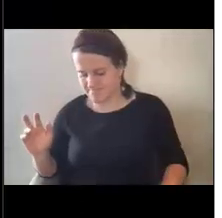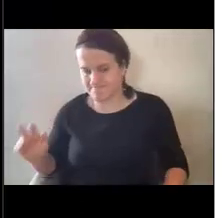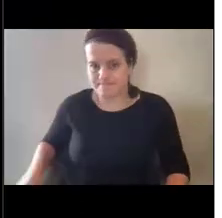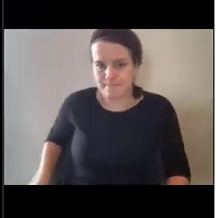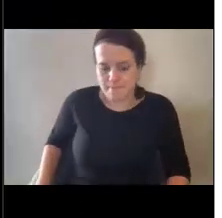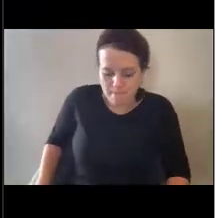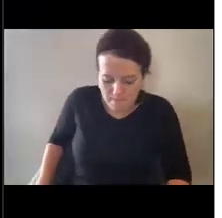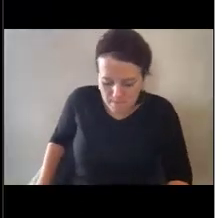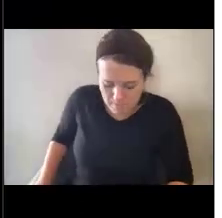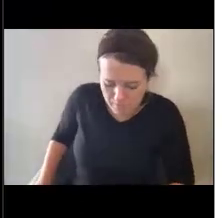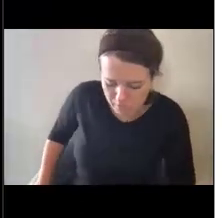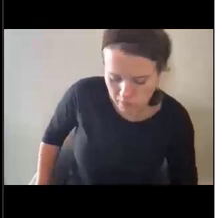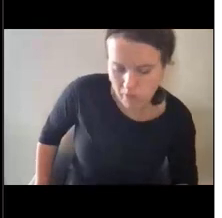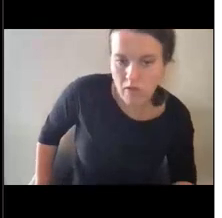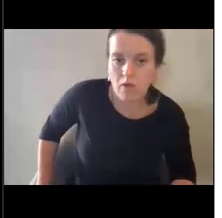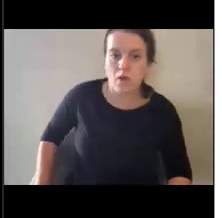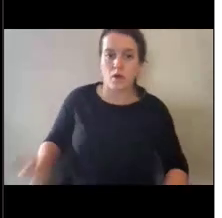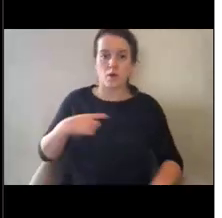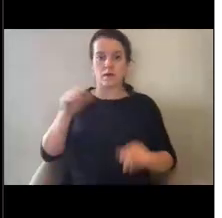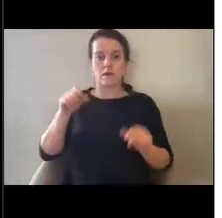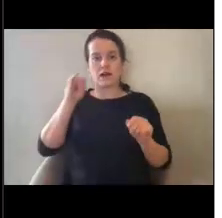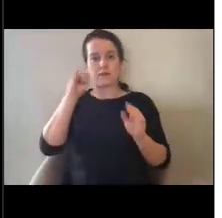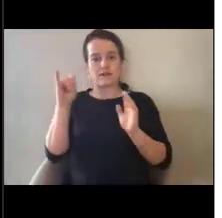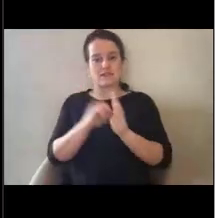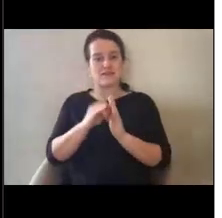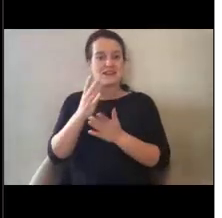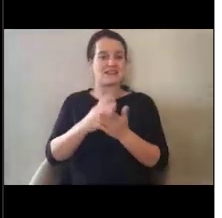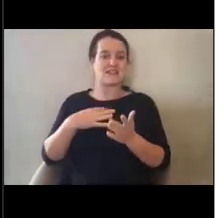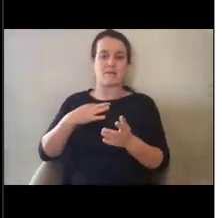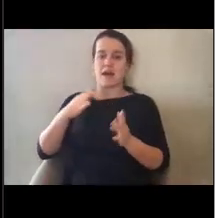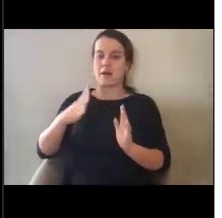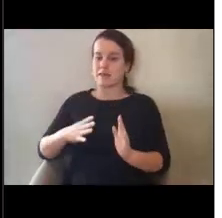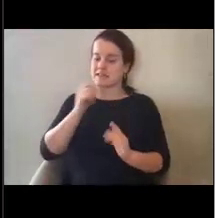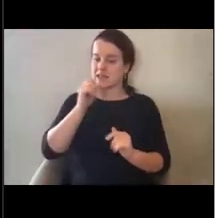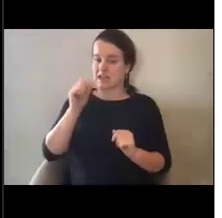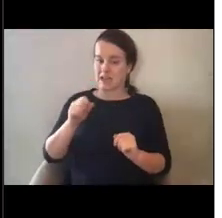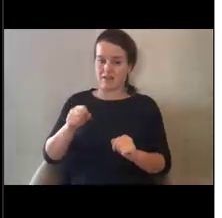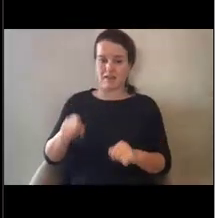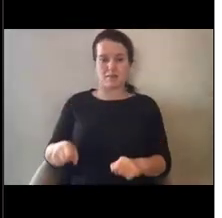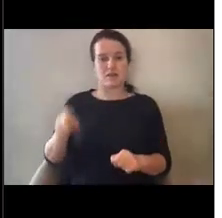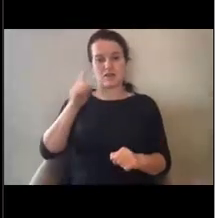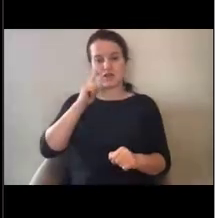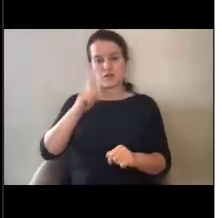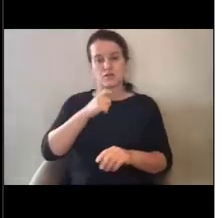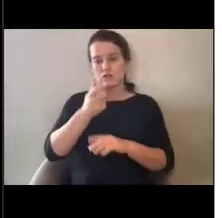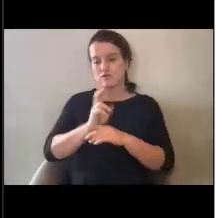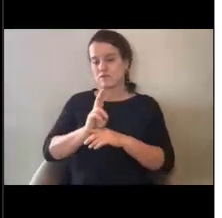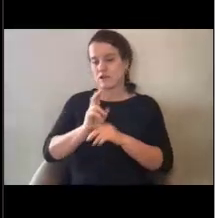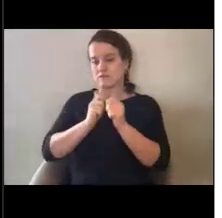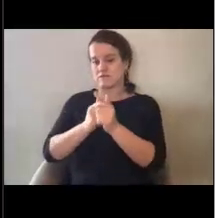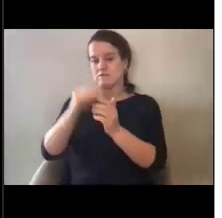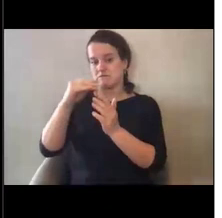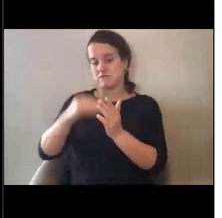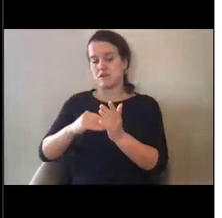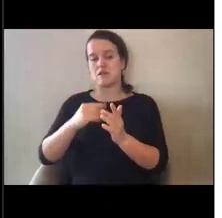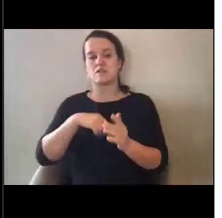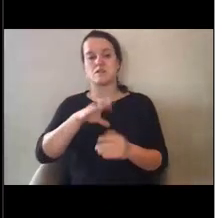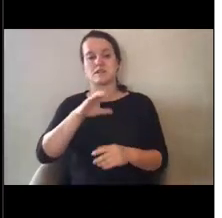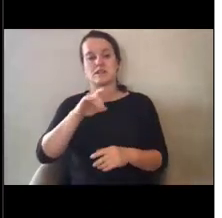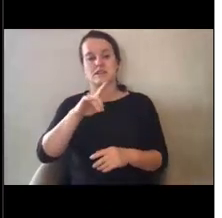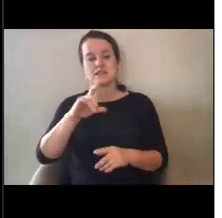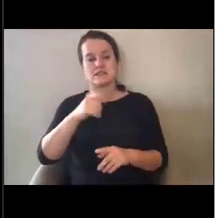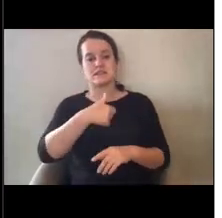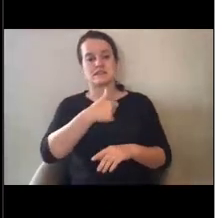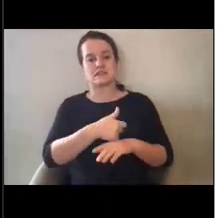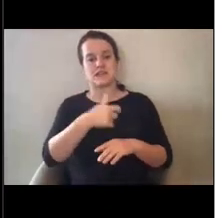uh, identifying that some applicants may not have those capabilities, um, the CDC developed the Vaccine Administration Management